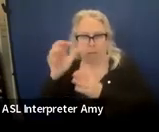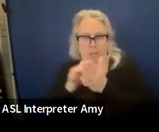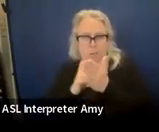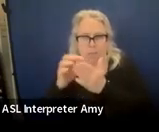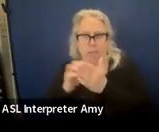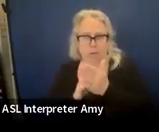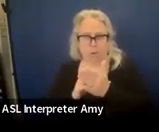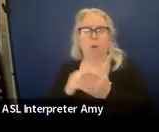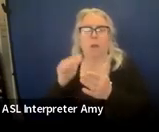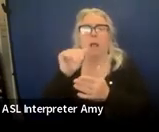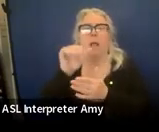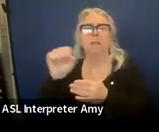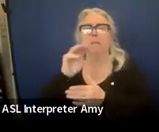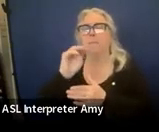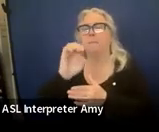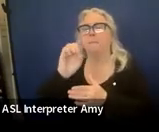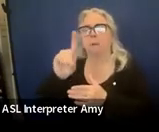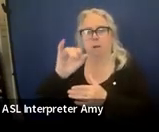as a modification.